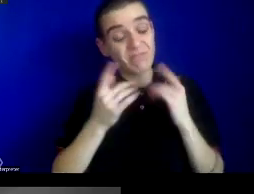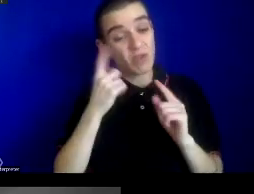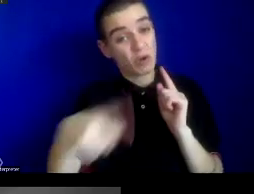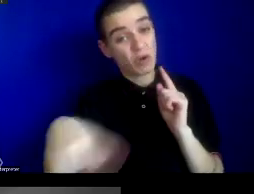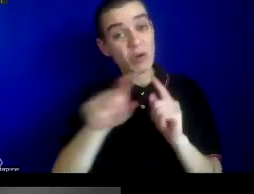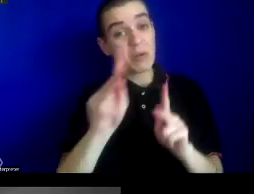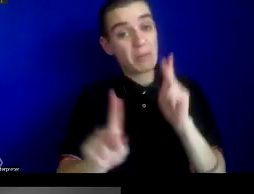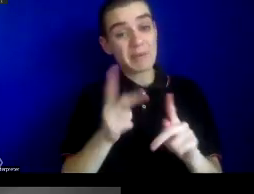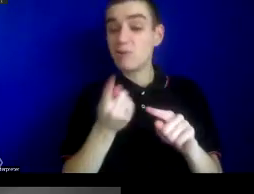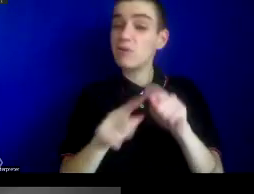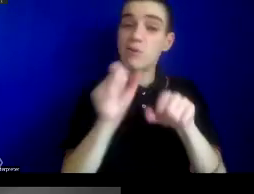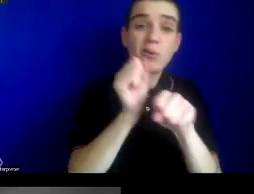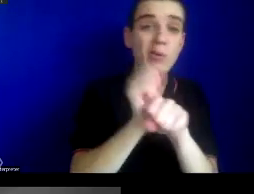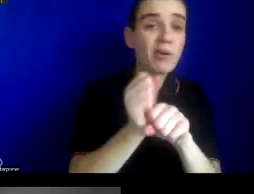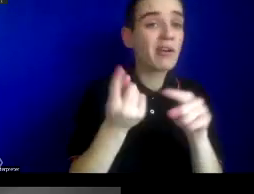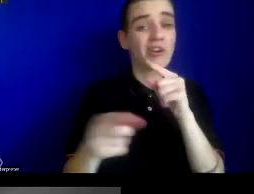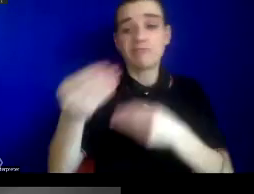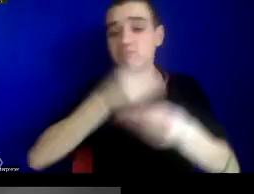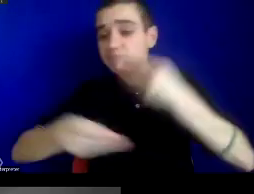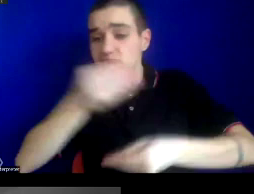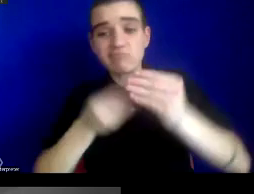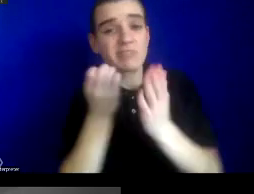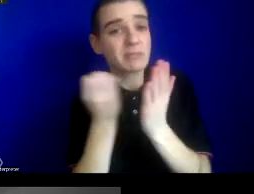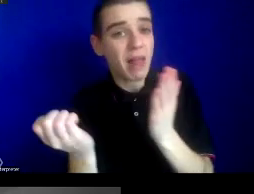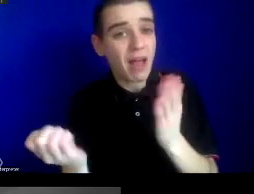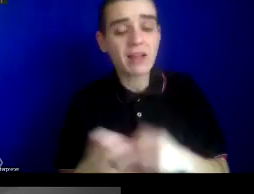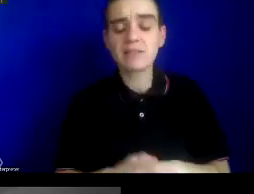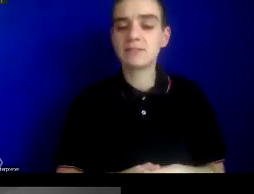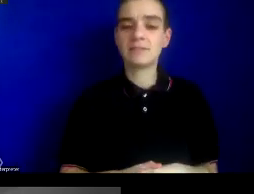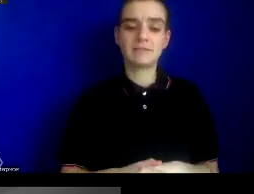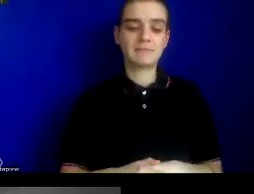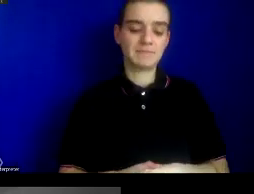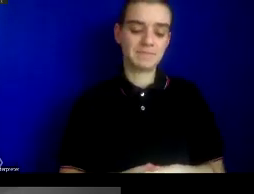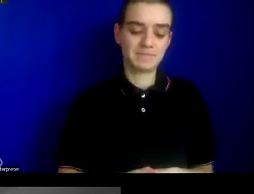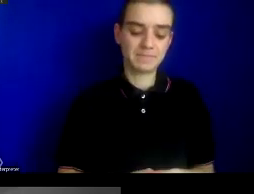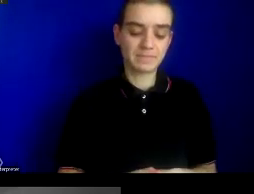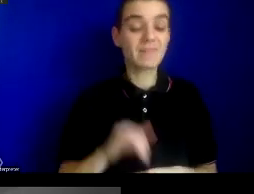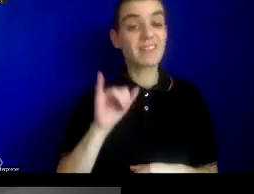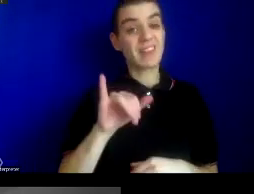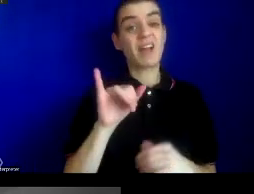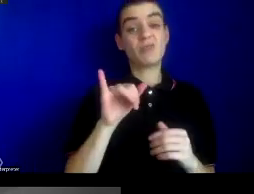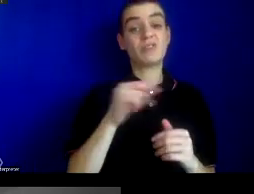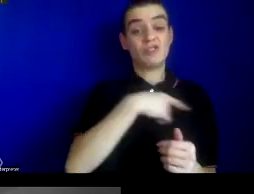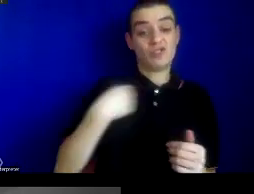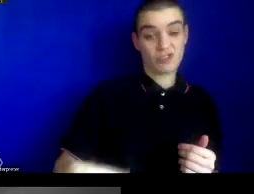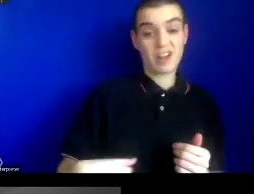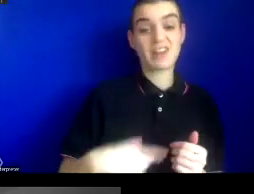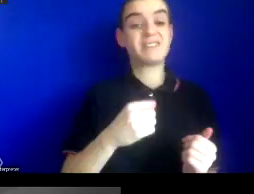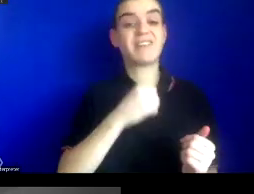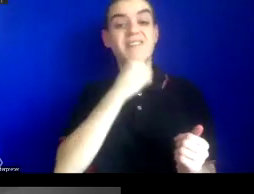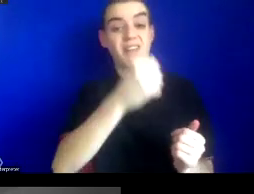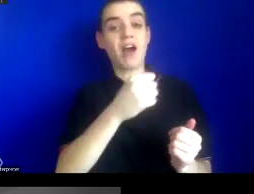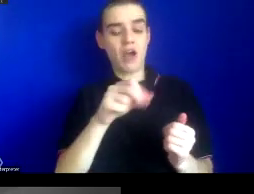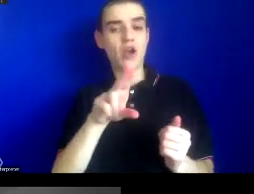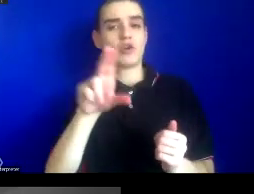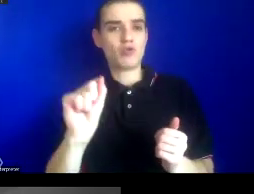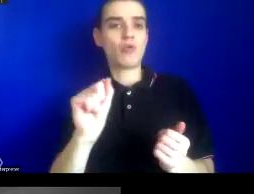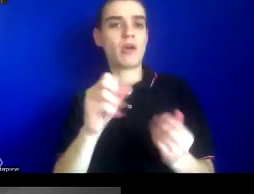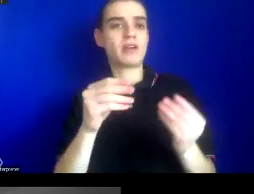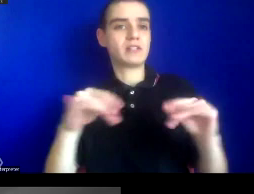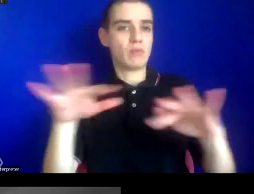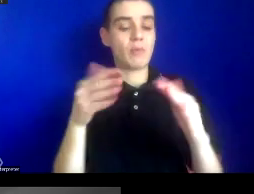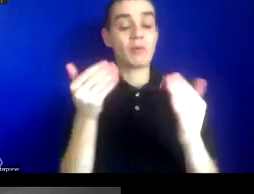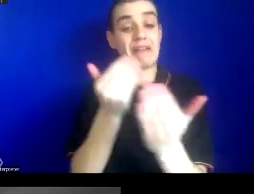supplies. The area of quarantine encompassed Chinese and non-U.S. properties immediately near the harbor but